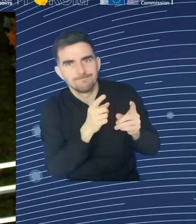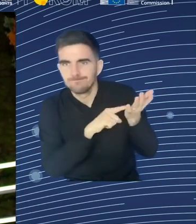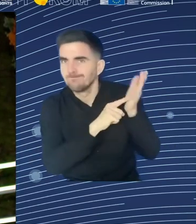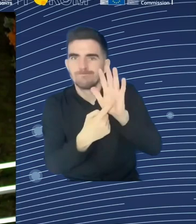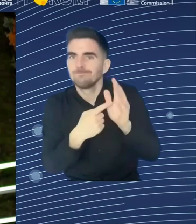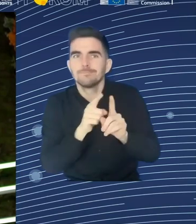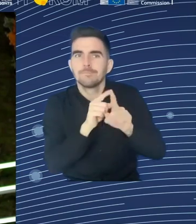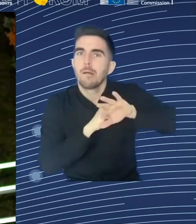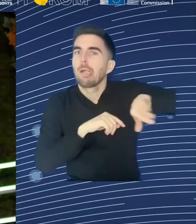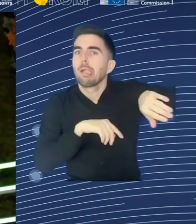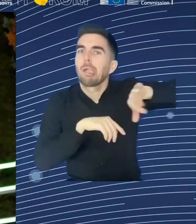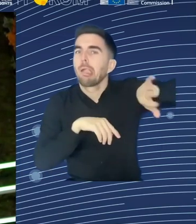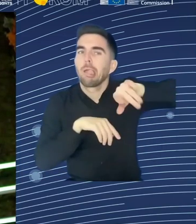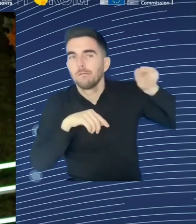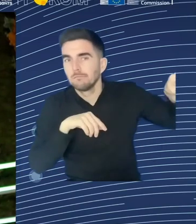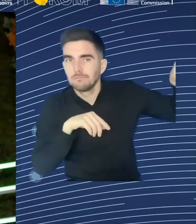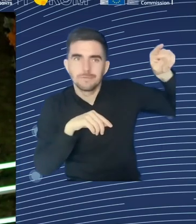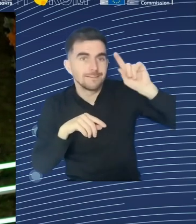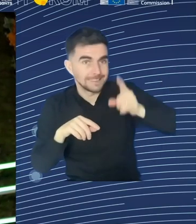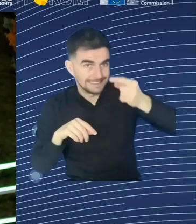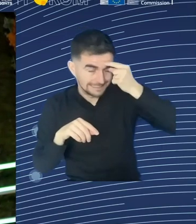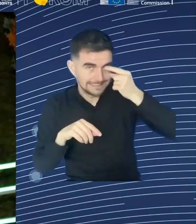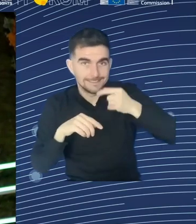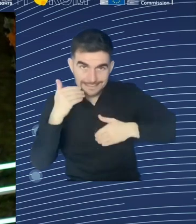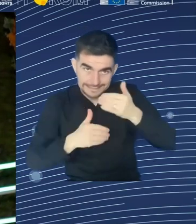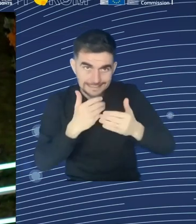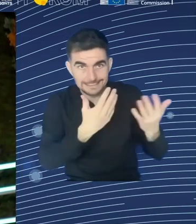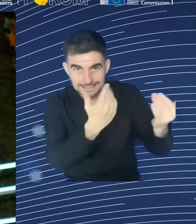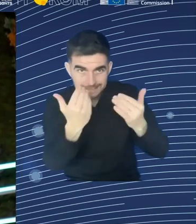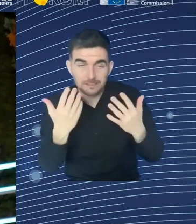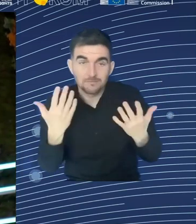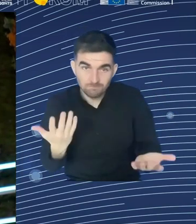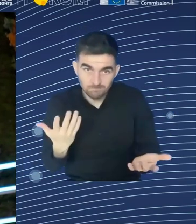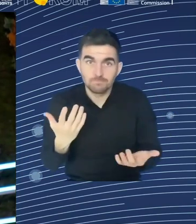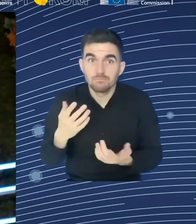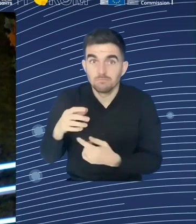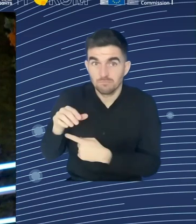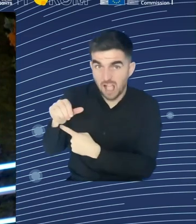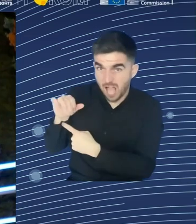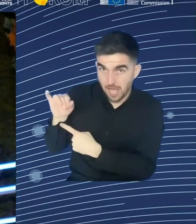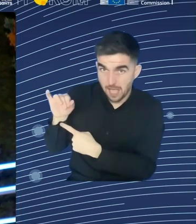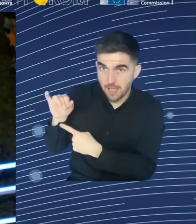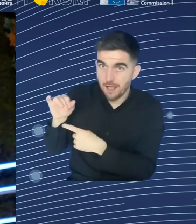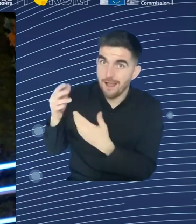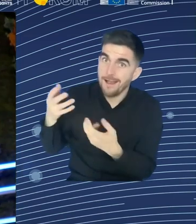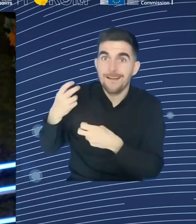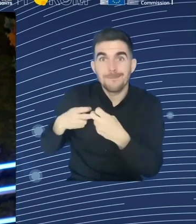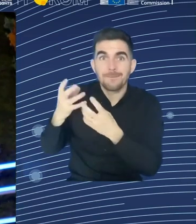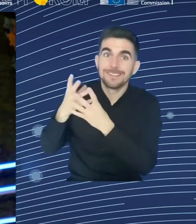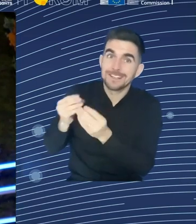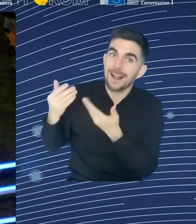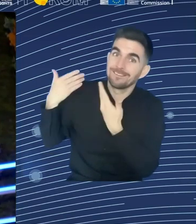for older workers, again, on the skilling side, we have to take account that many of them already have tremendous